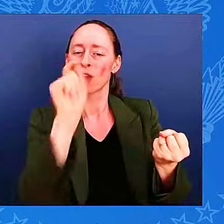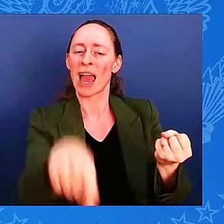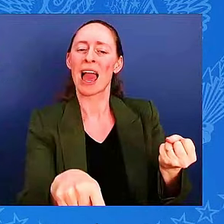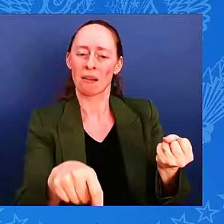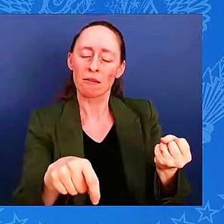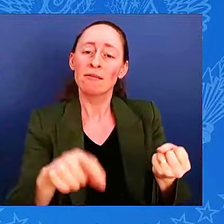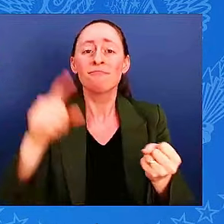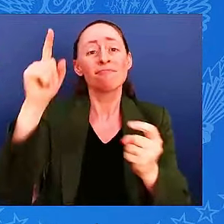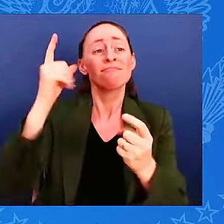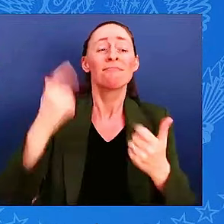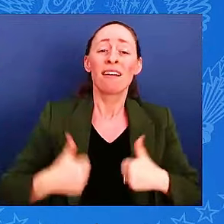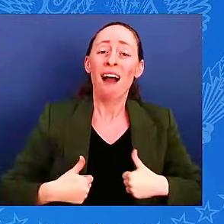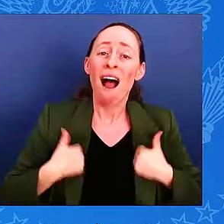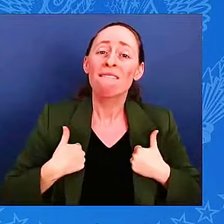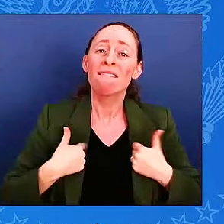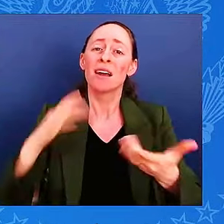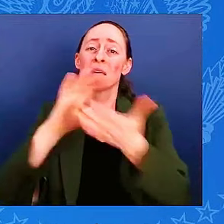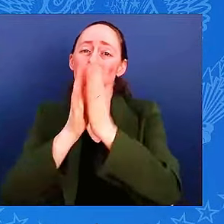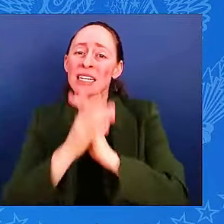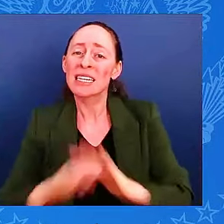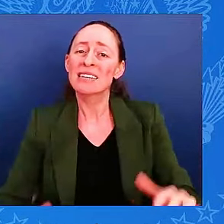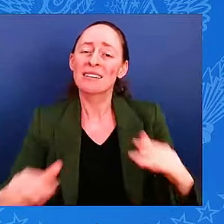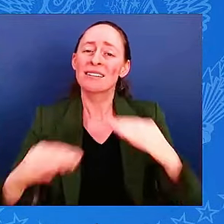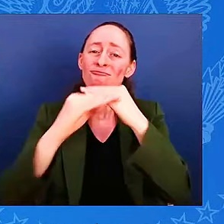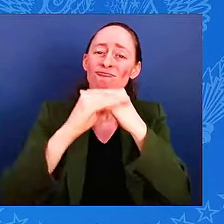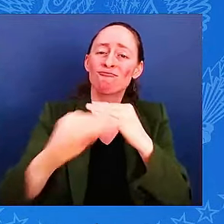always, you can count on us. Thank you.